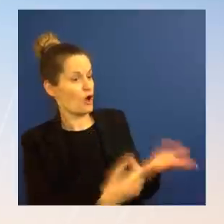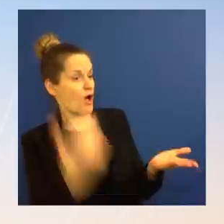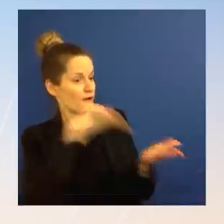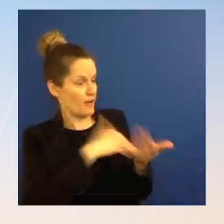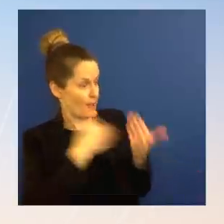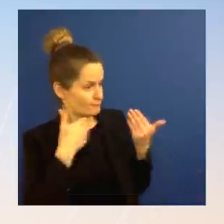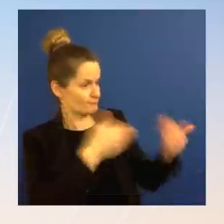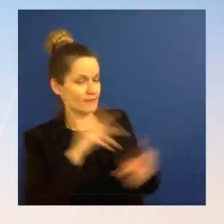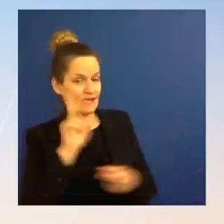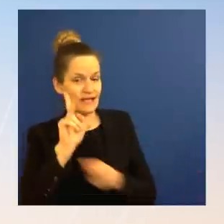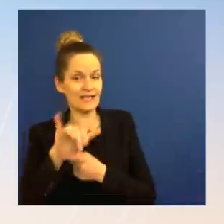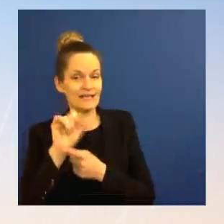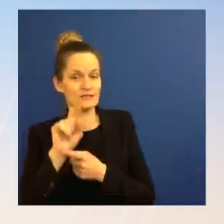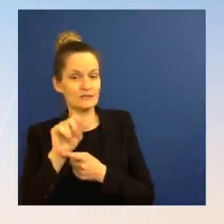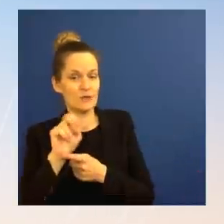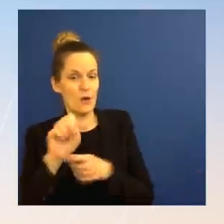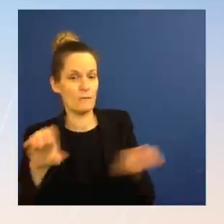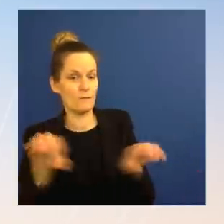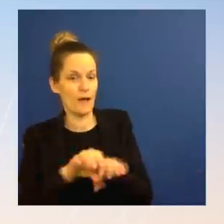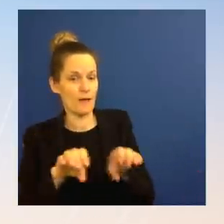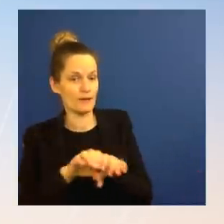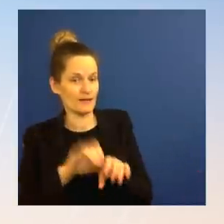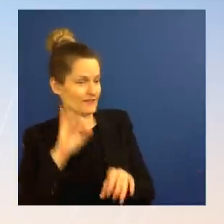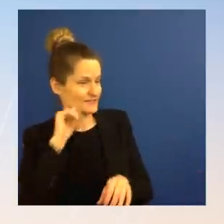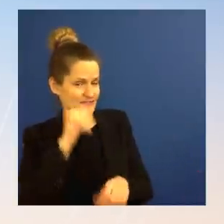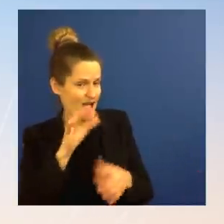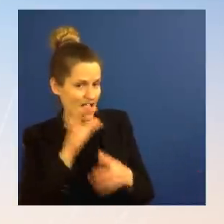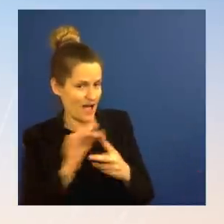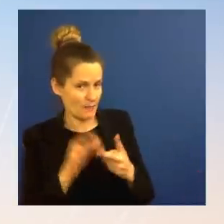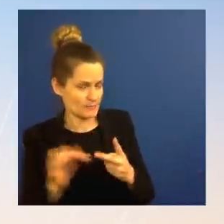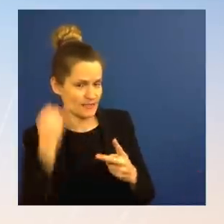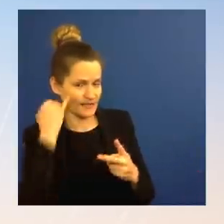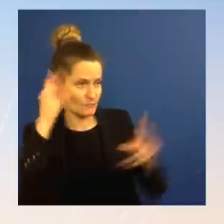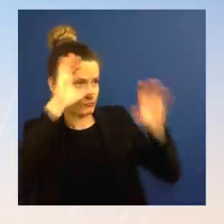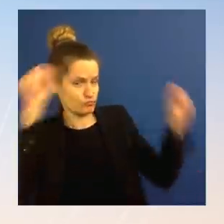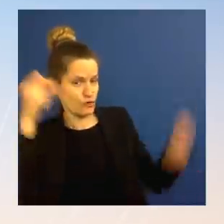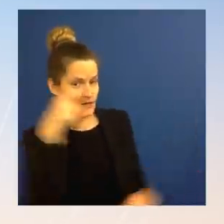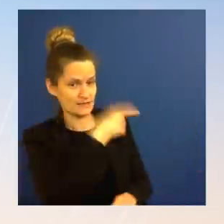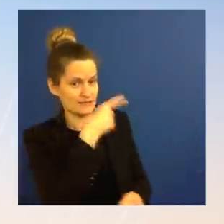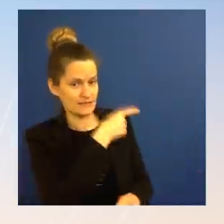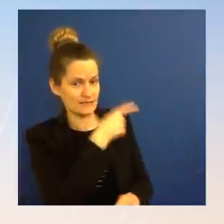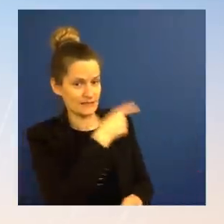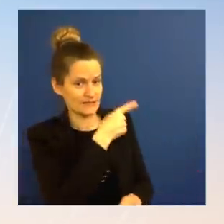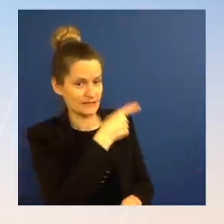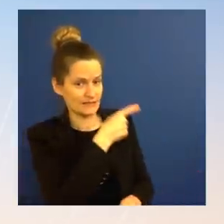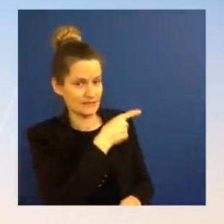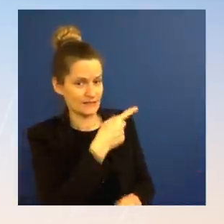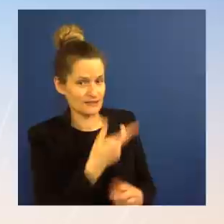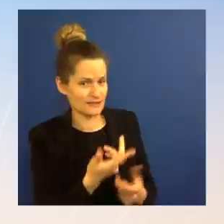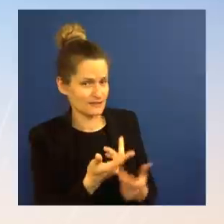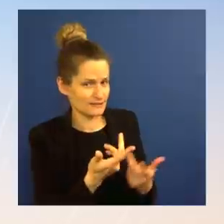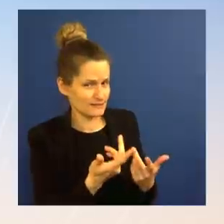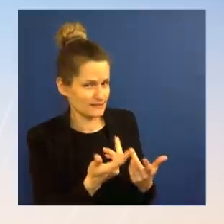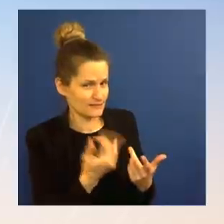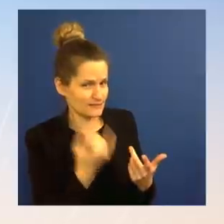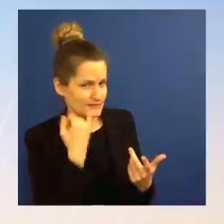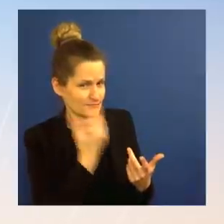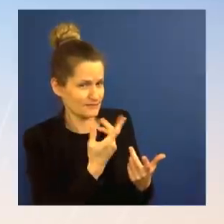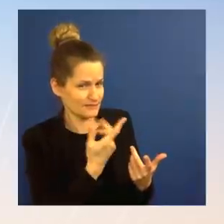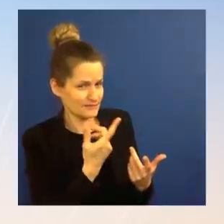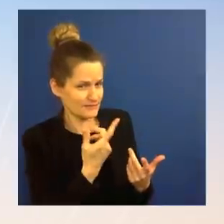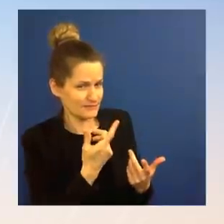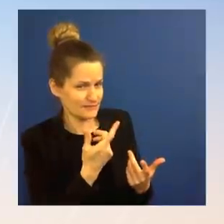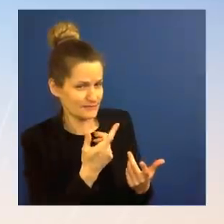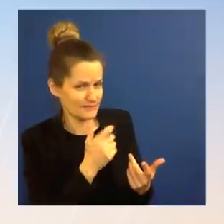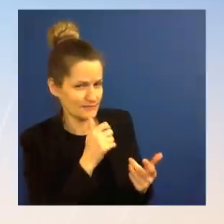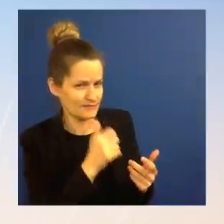what would that would help address? The I'm asking you if it is an option. You guys say all options are on the table. Is restarting Keystone